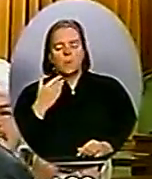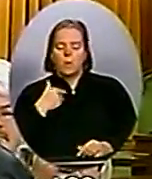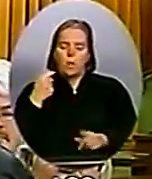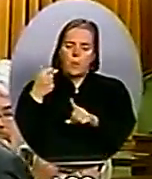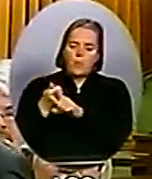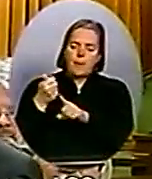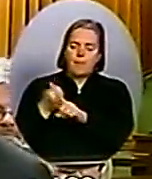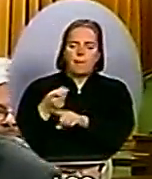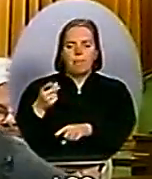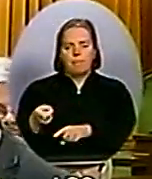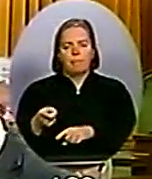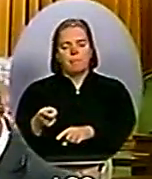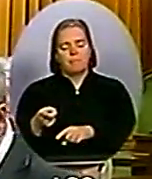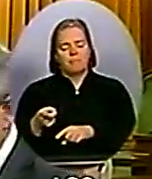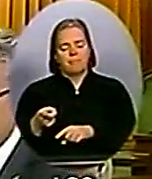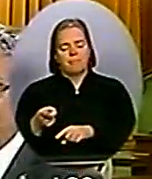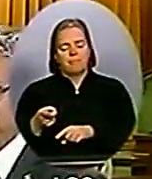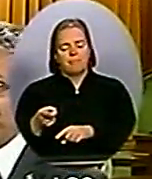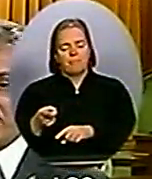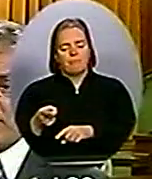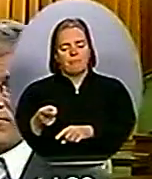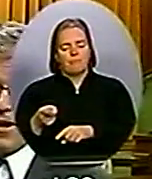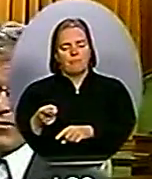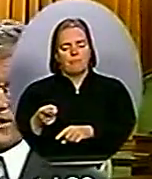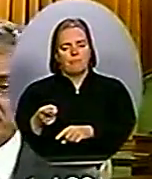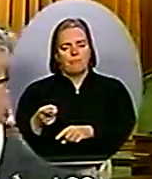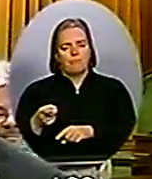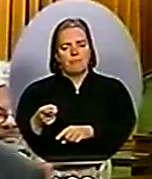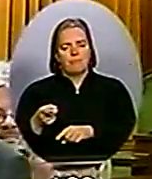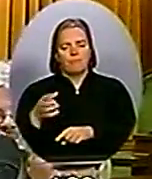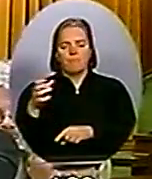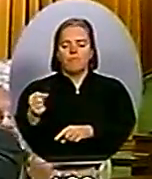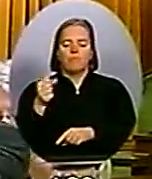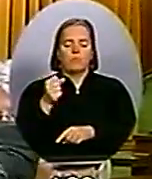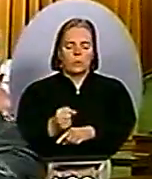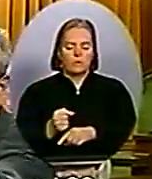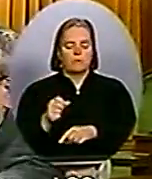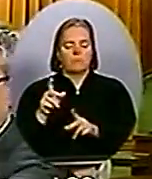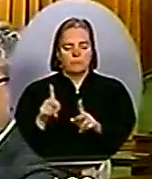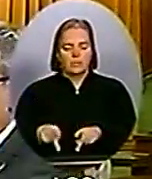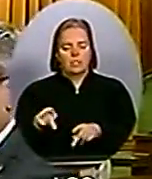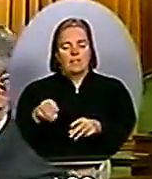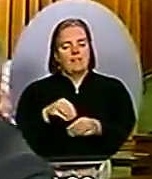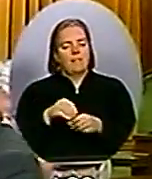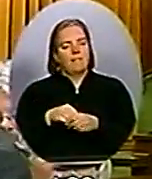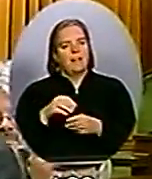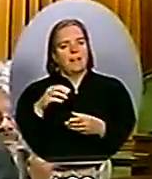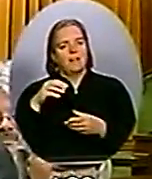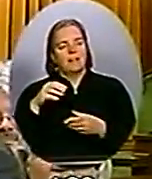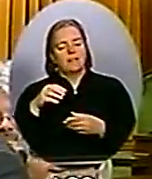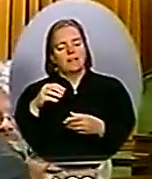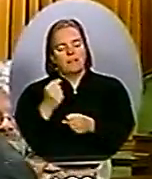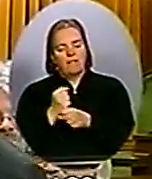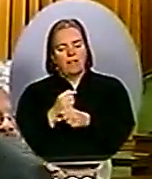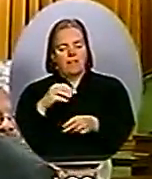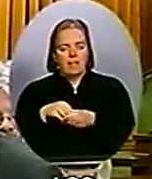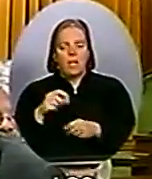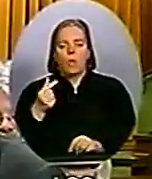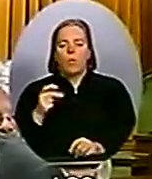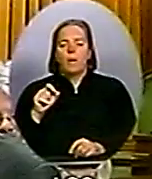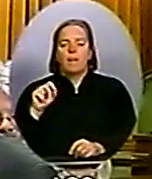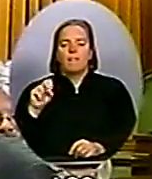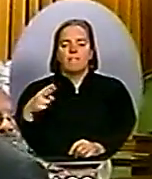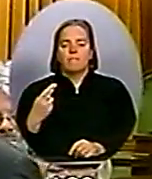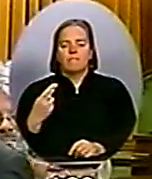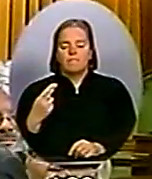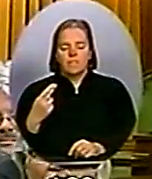he's now his director of parliamentary affairs. And yesterday we found out that the Conservatives said they were glad that that minister is actually just hiding out in his riding rather than doing his job